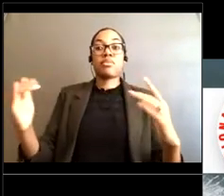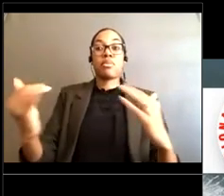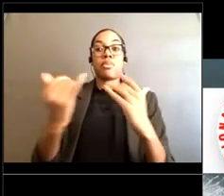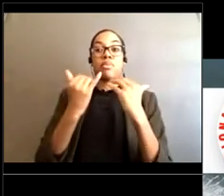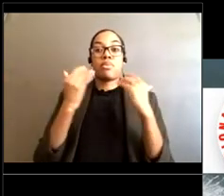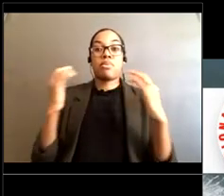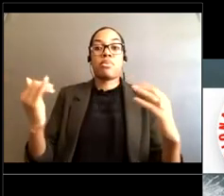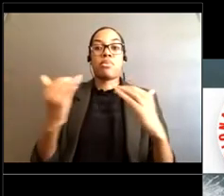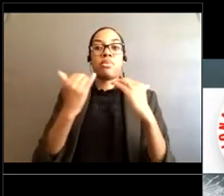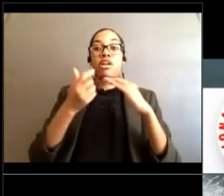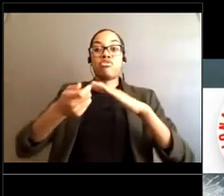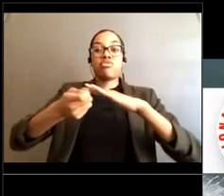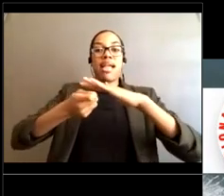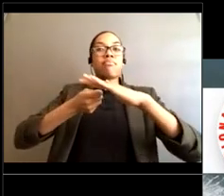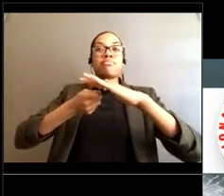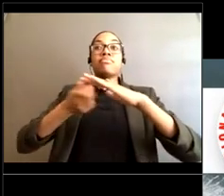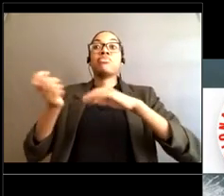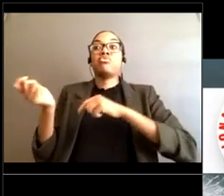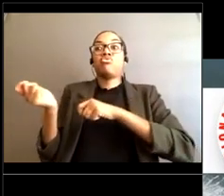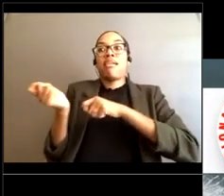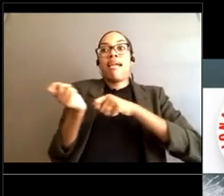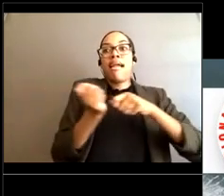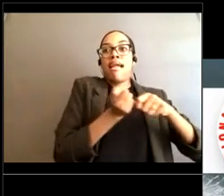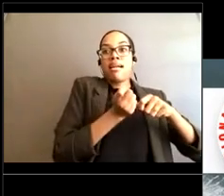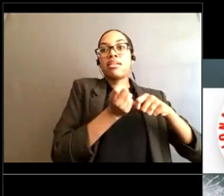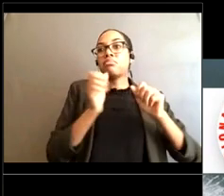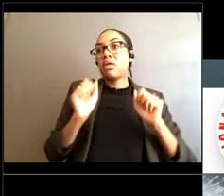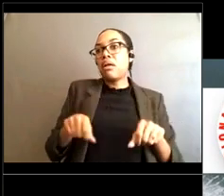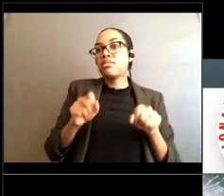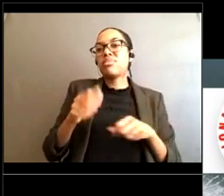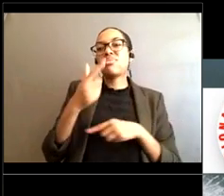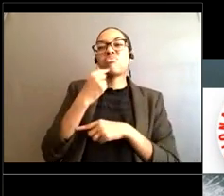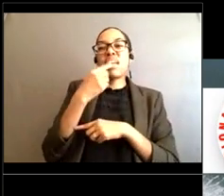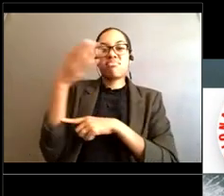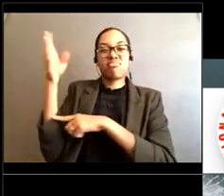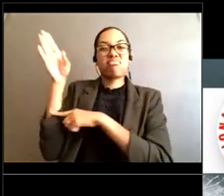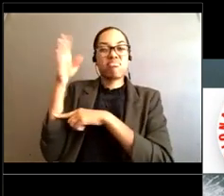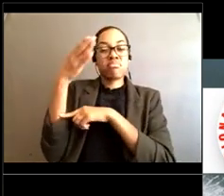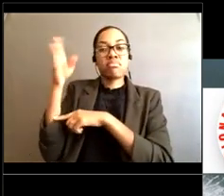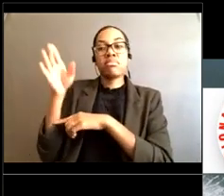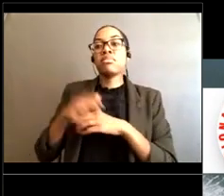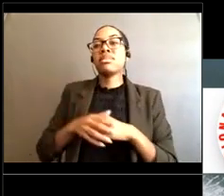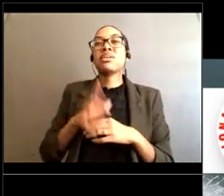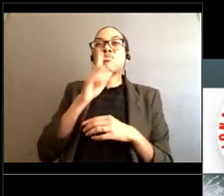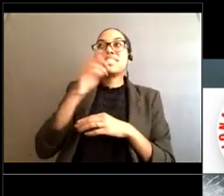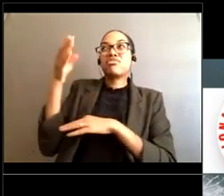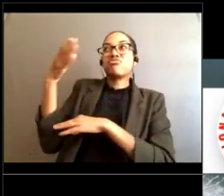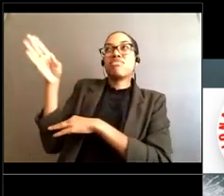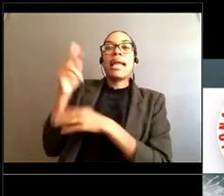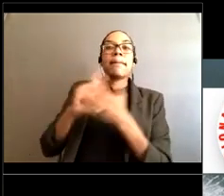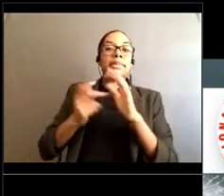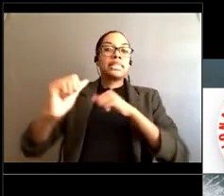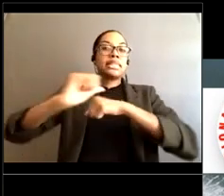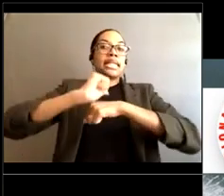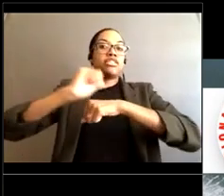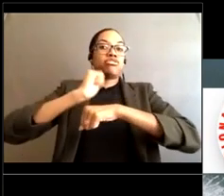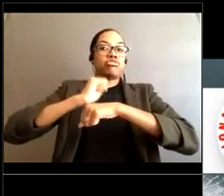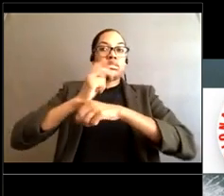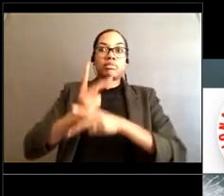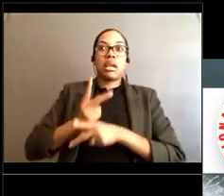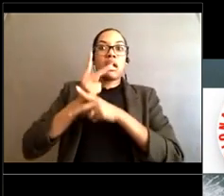be significant, but the flags me are pretty much are rated on a danger level Certainly, we want to be keeping